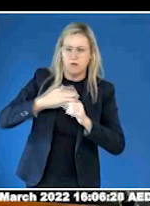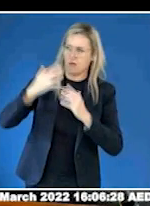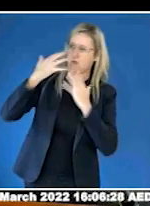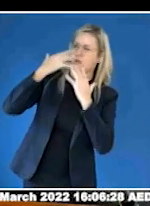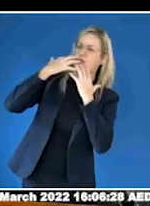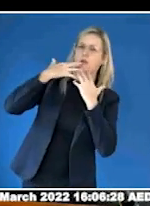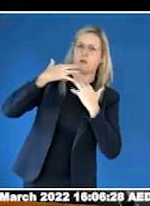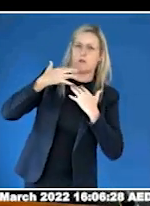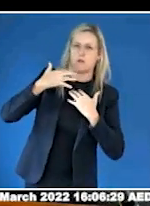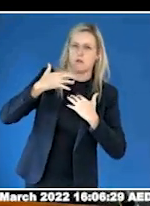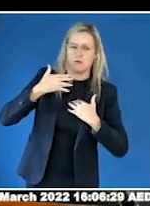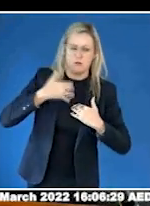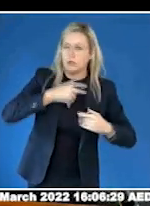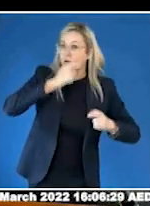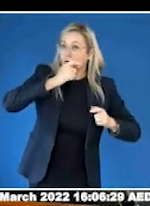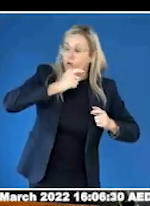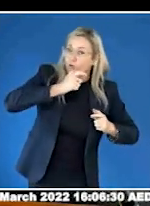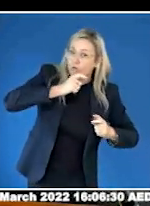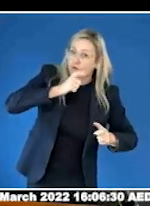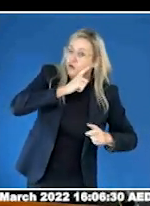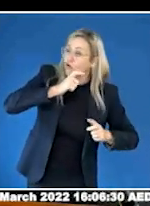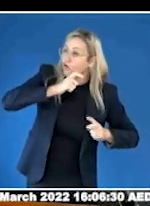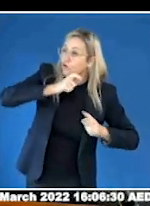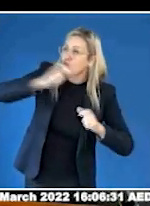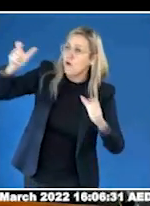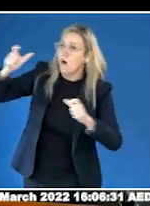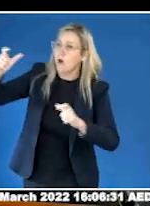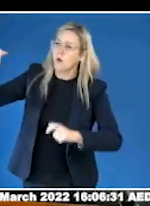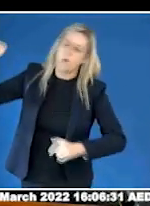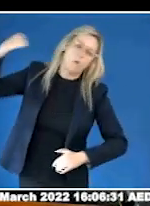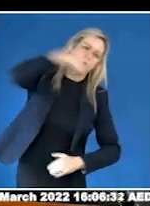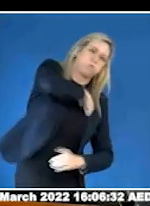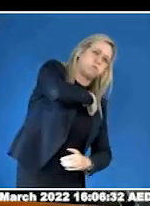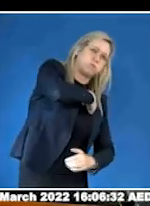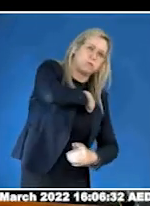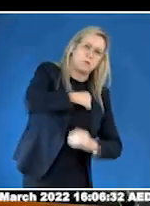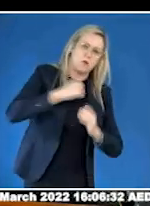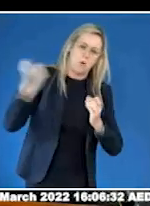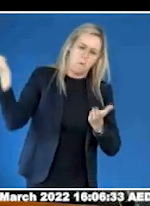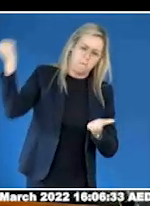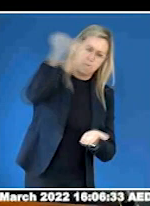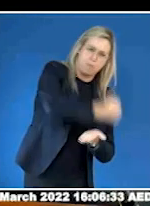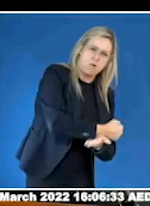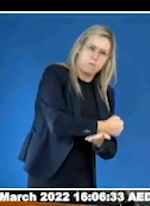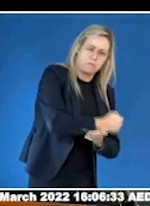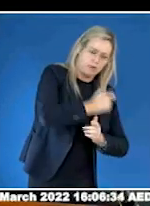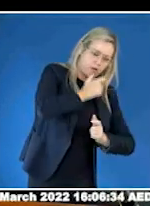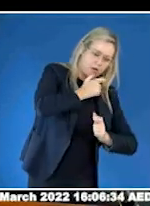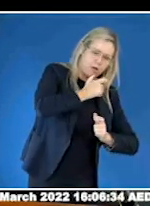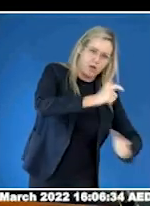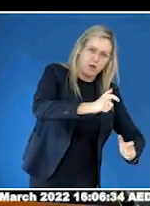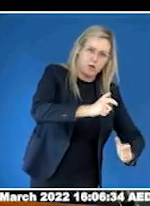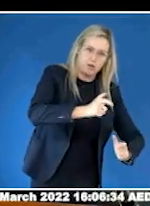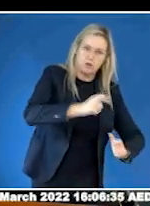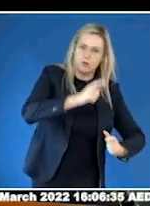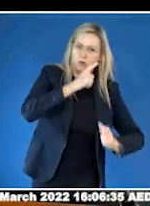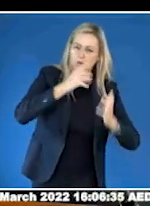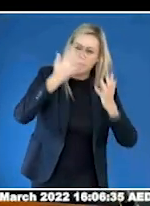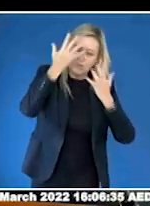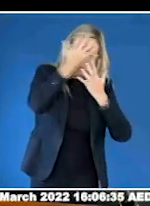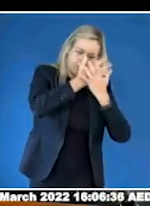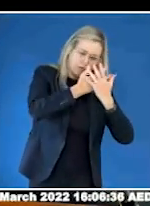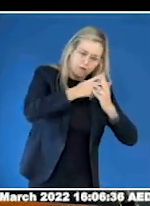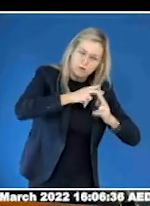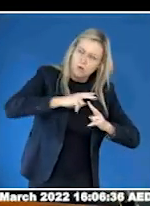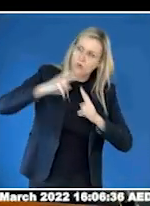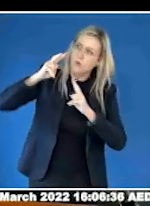Her cry of fear is cut off with a blow. The ground rushes up. She lets out a moan. In confusion, she looks up at the one she should